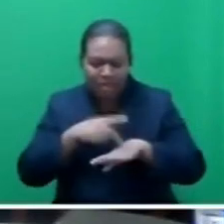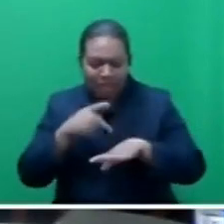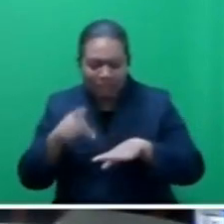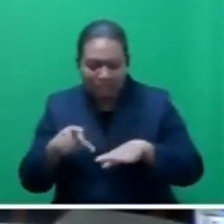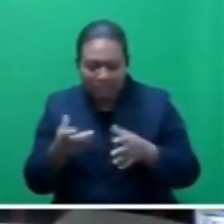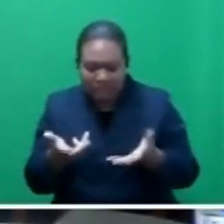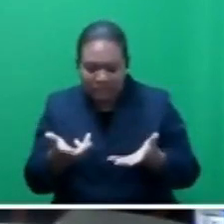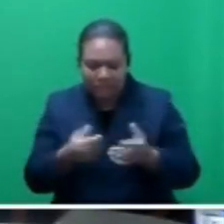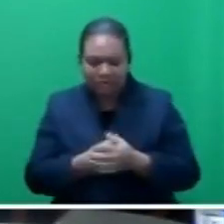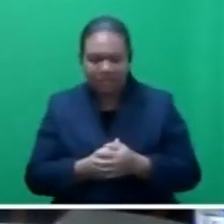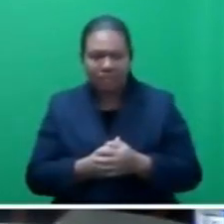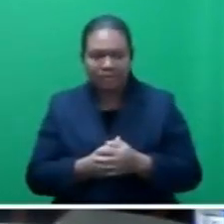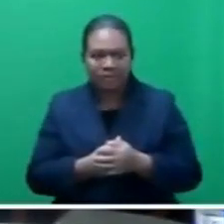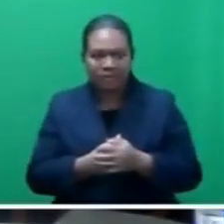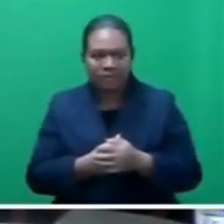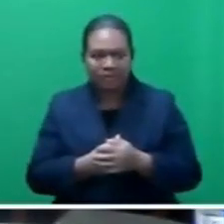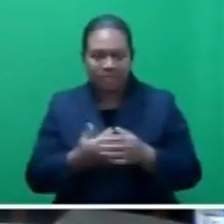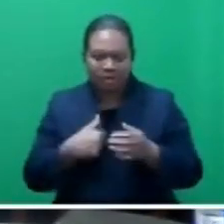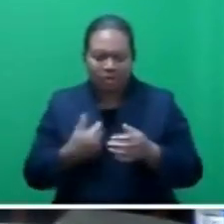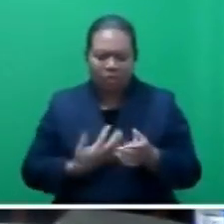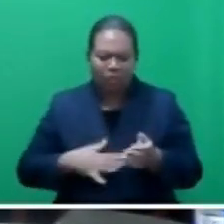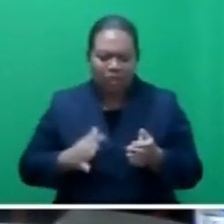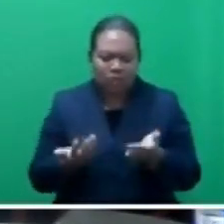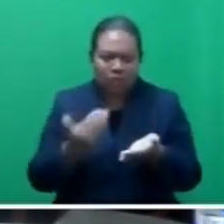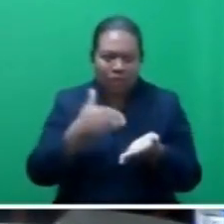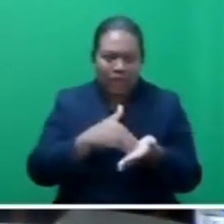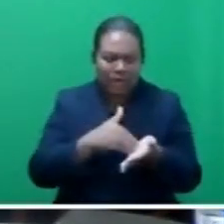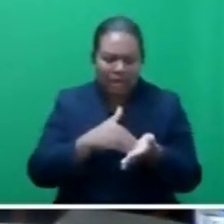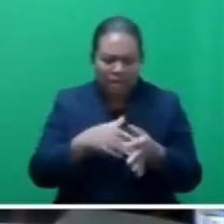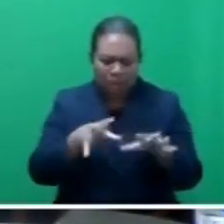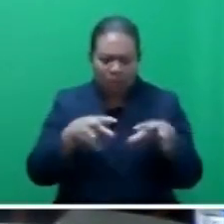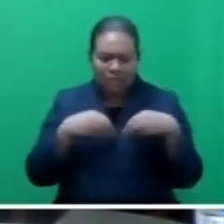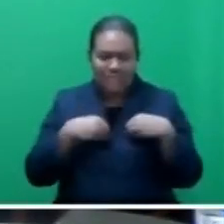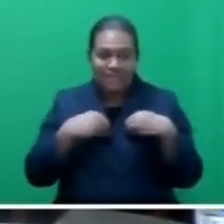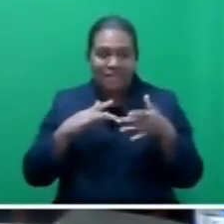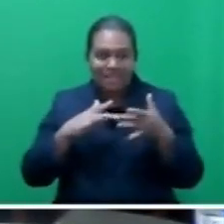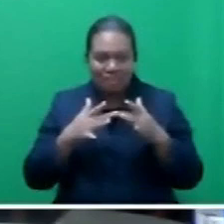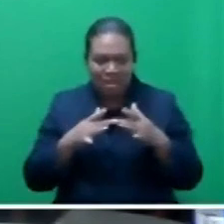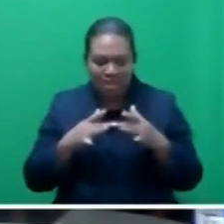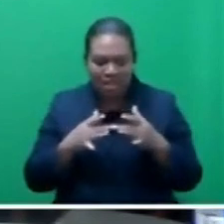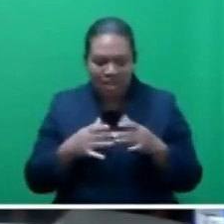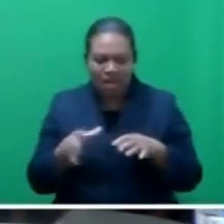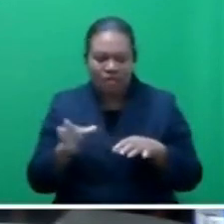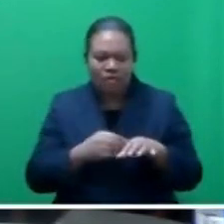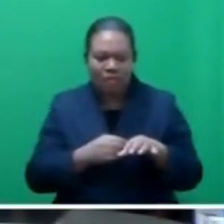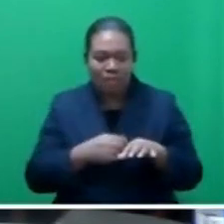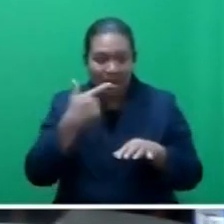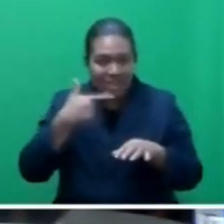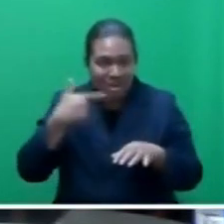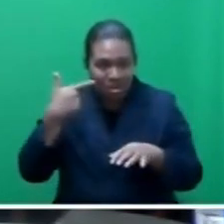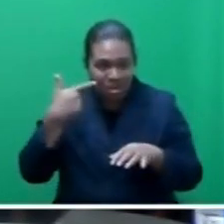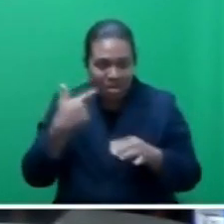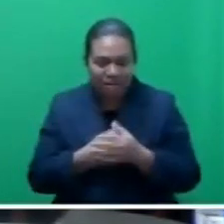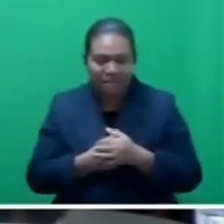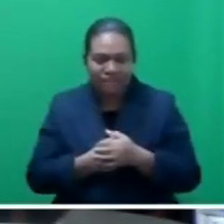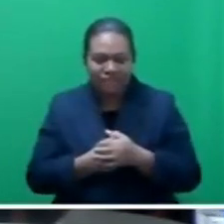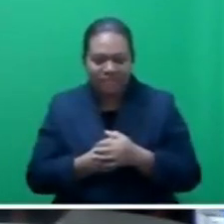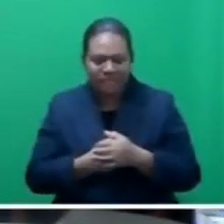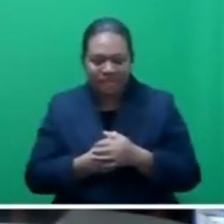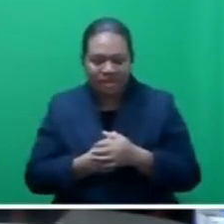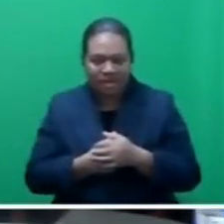Topping it up, I received an email from Hon. Geringer Tabua about stray animals.